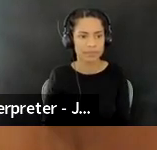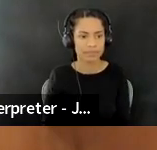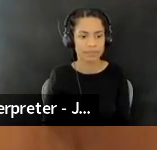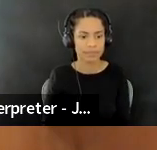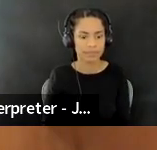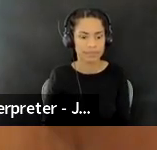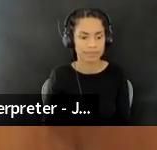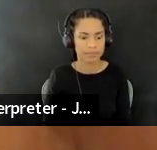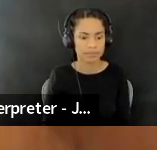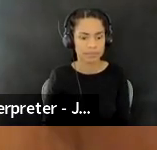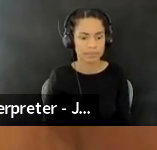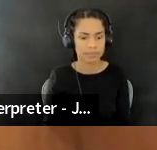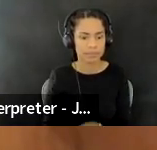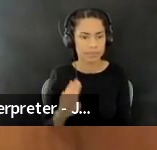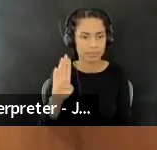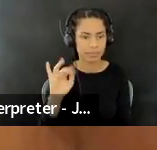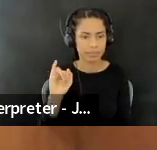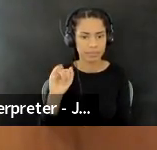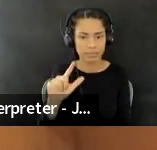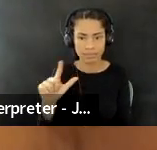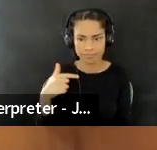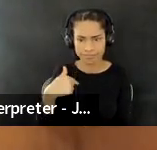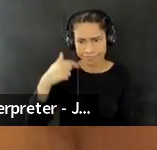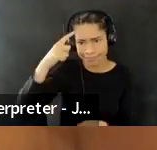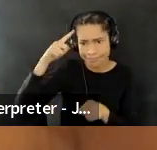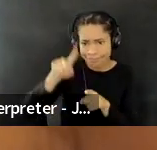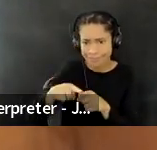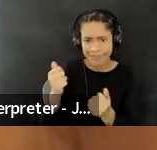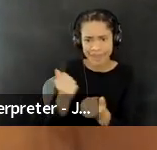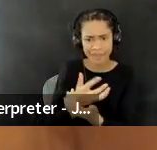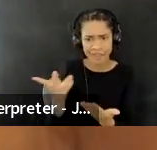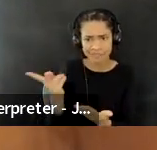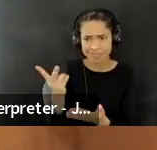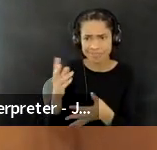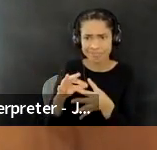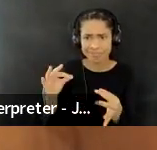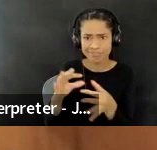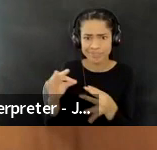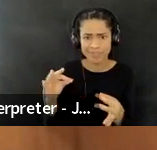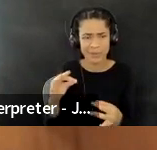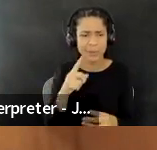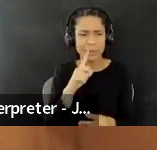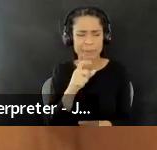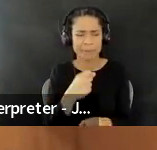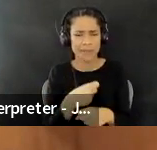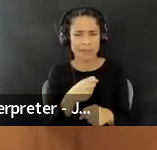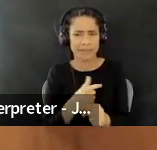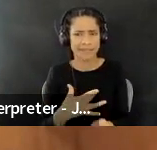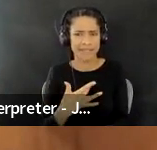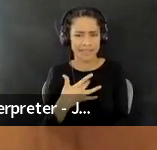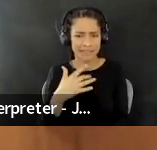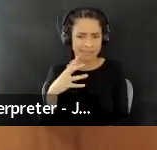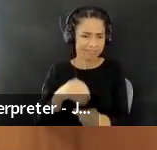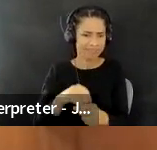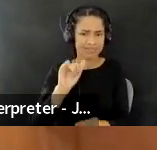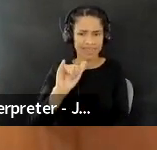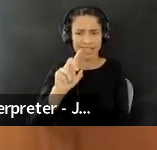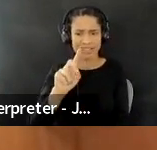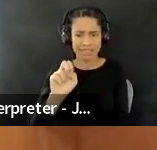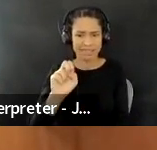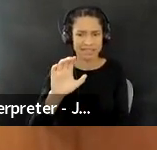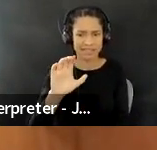Man I heartily agree with that last statement with everything you when concerned, and this takes me back frankly to being part of the at call track and,